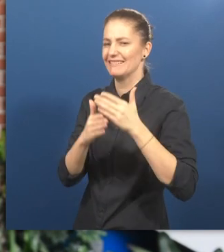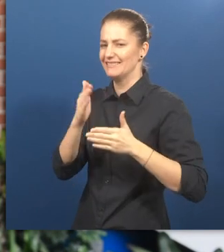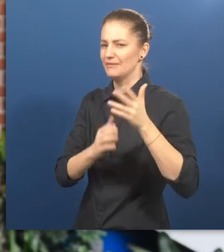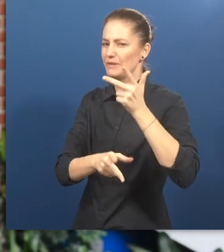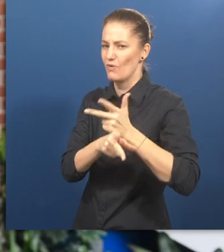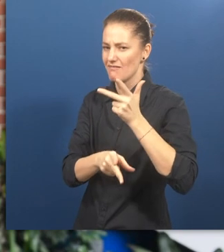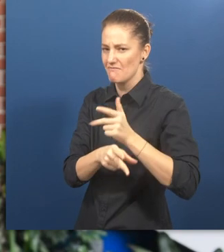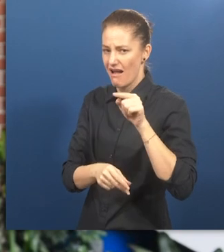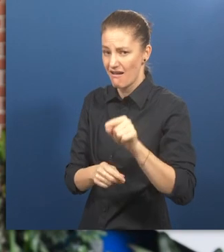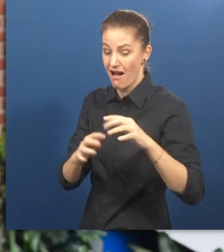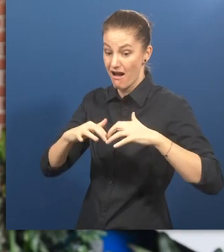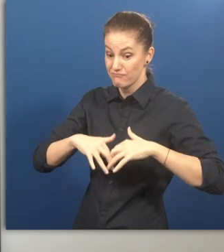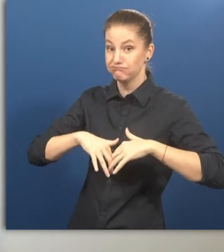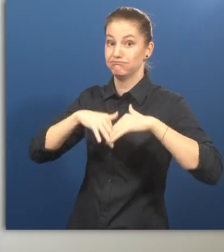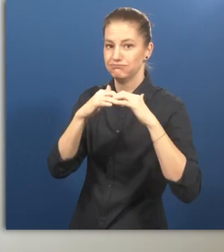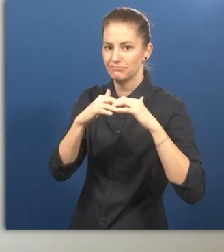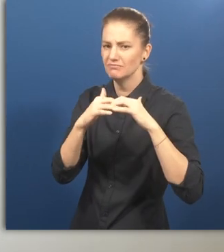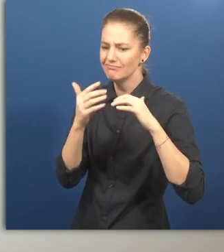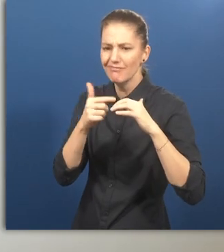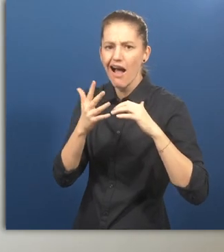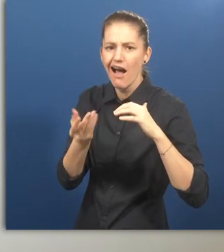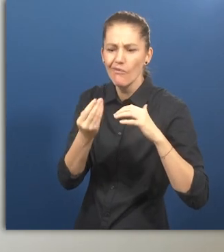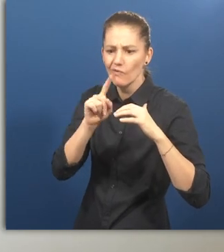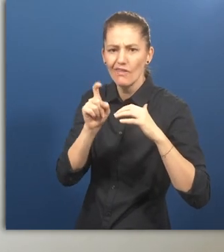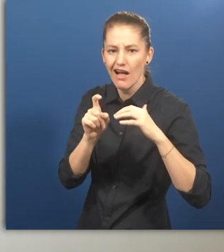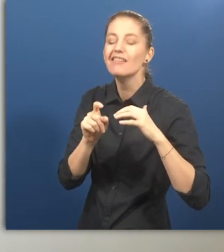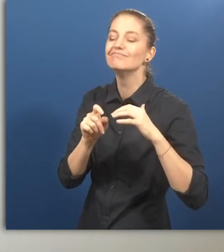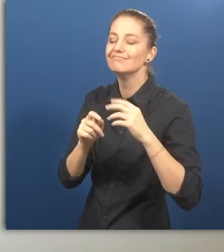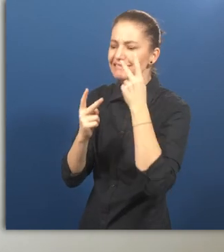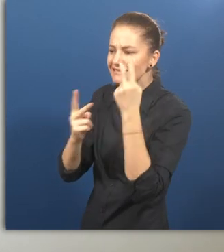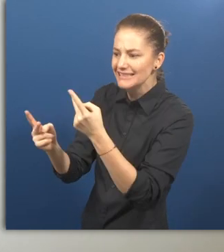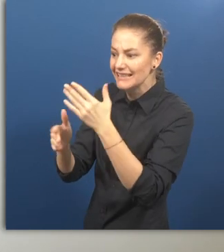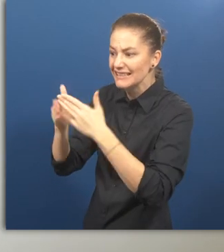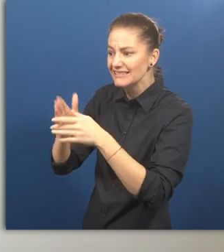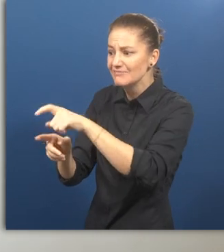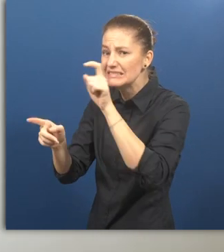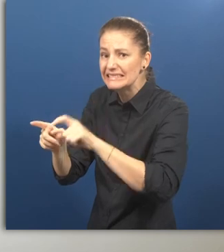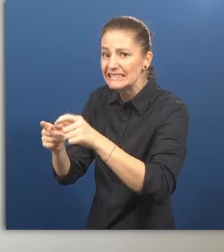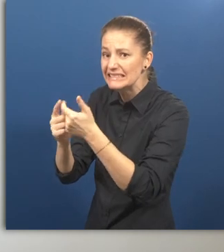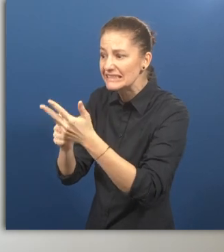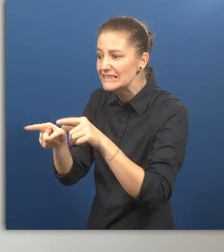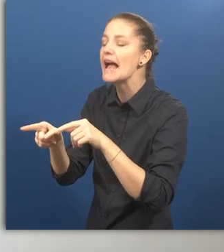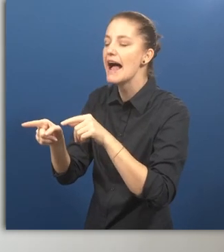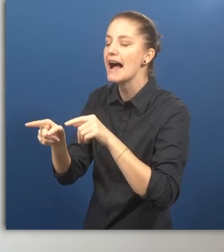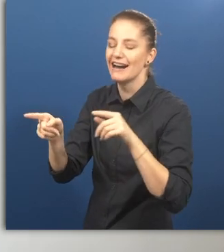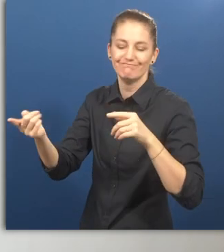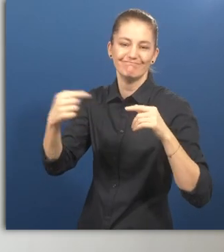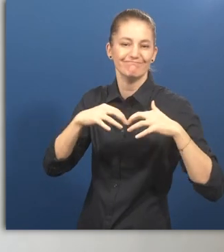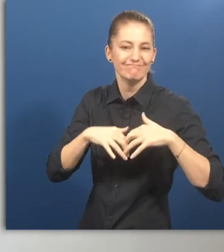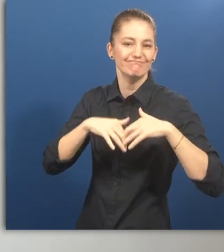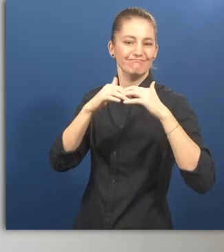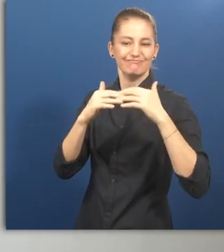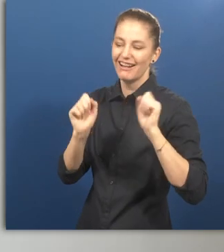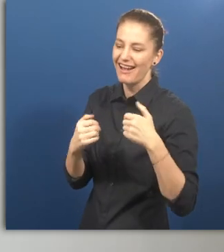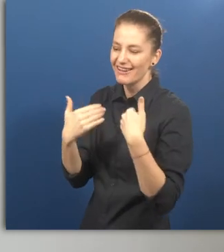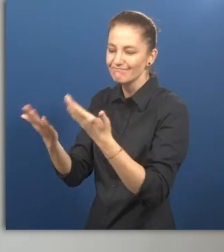created due to the need to close the circle of disability, offering rehabilitation and inclusive education for